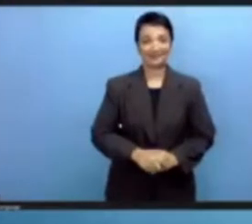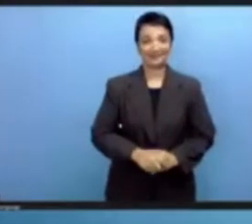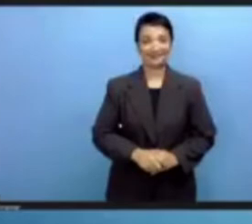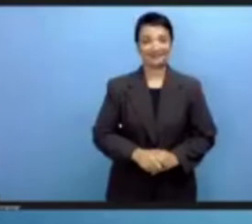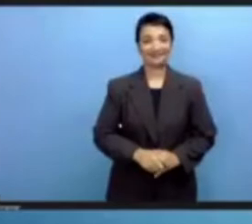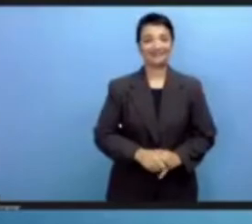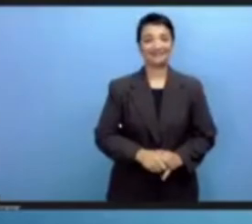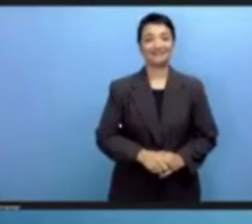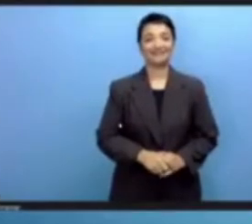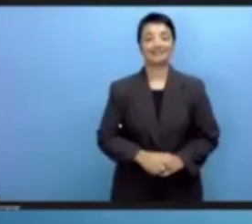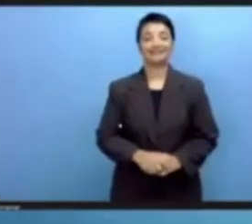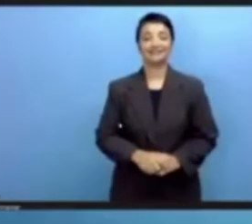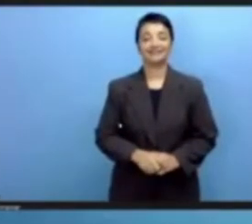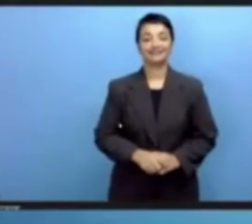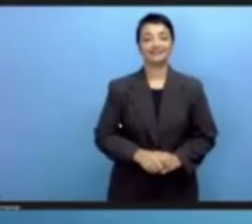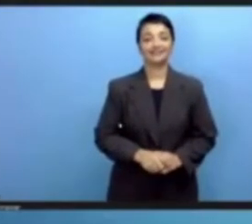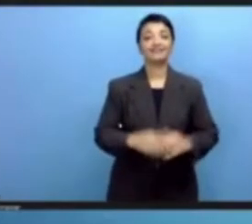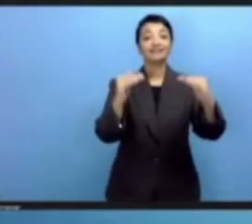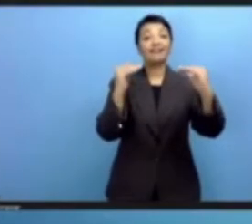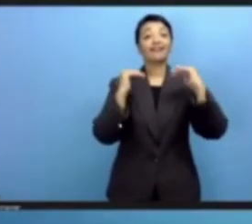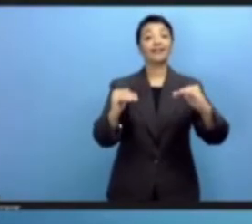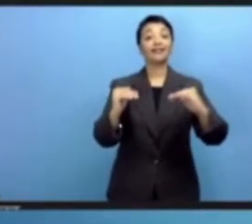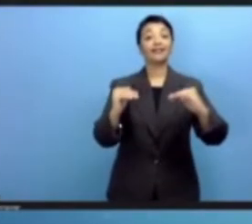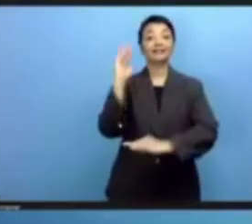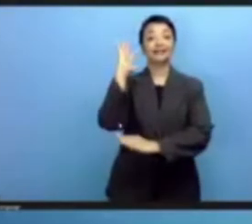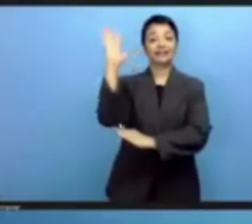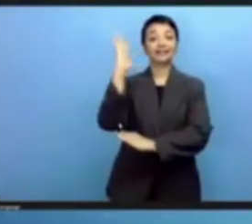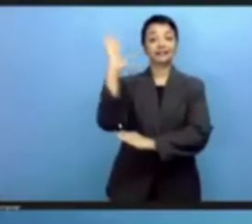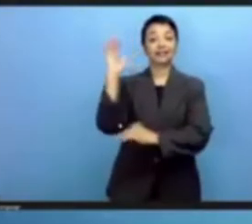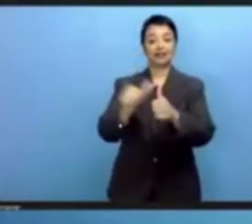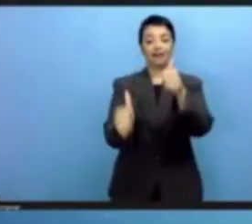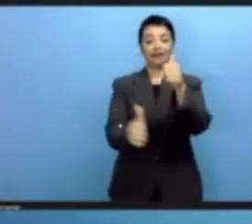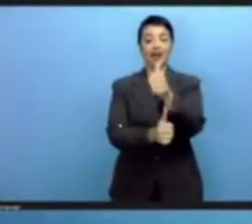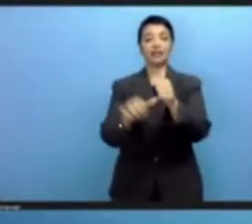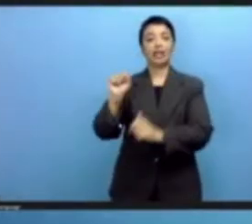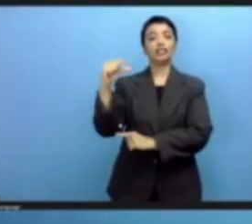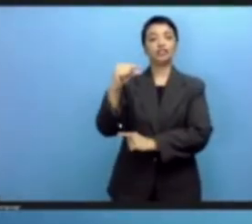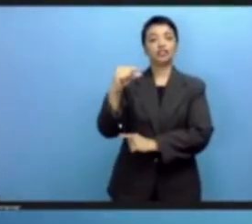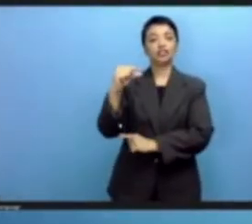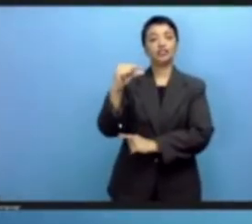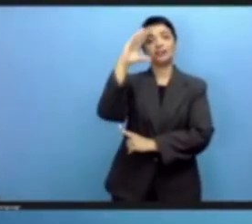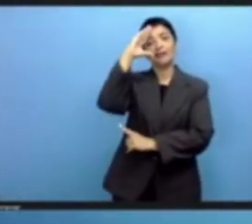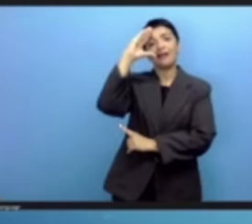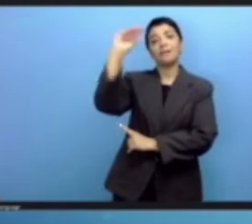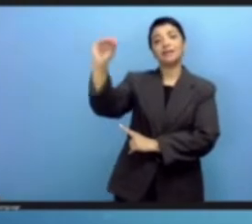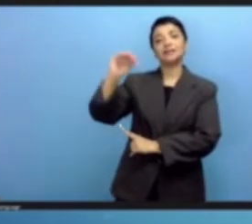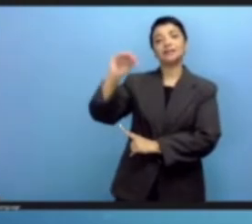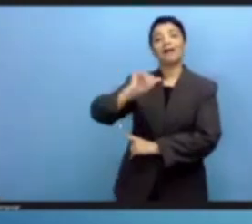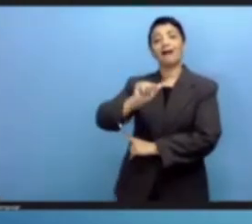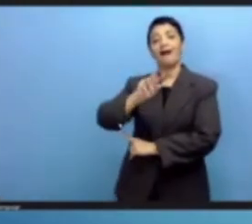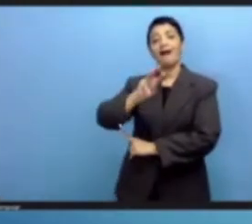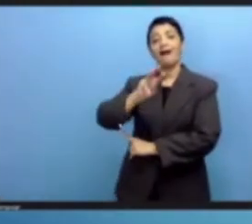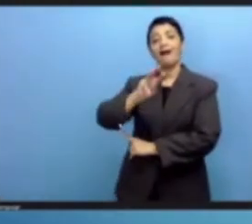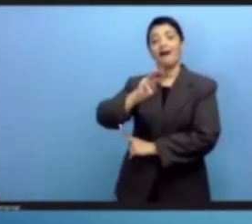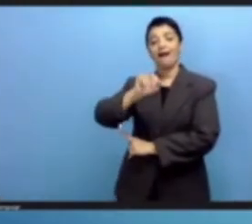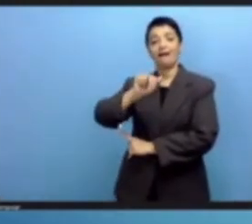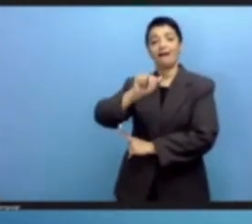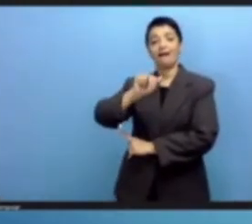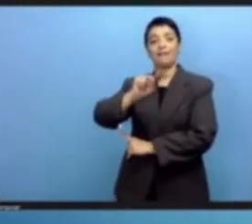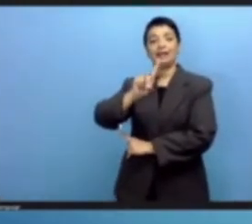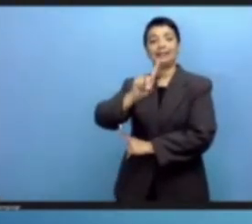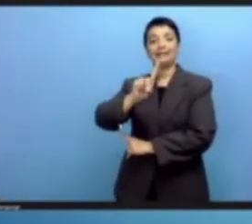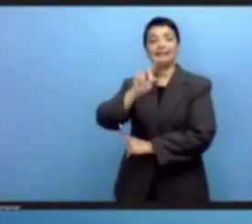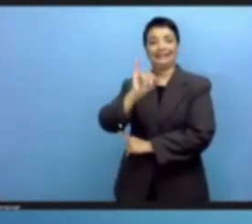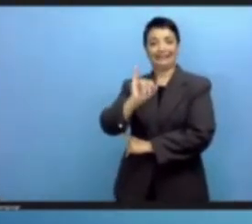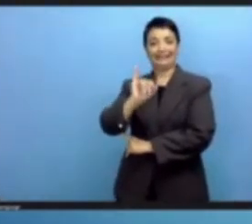Our next speaker is Under Secretary-General Mr. Amandeep Singh Gill, who is the Secretary-General's Envoy on Technology.